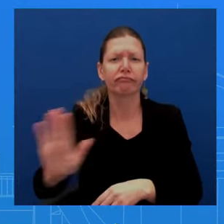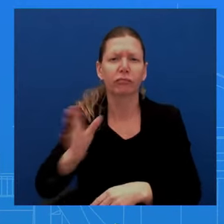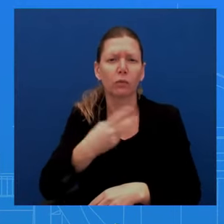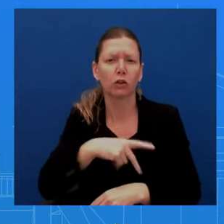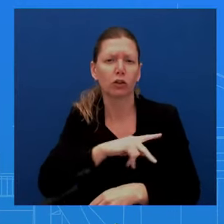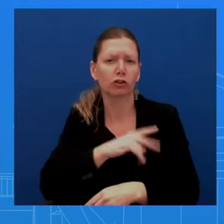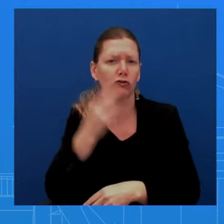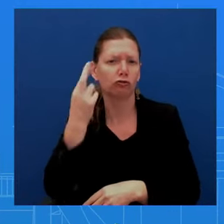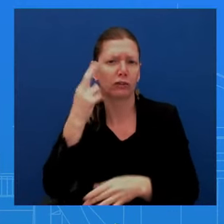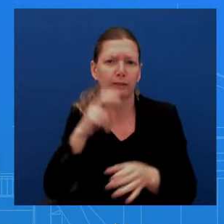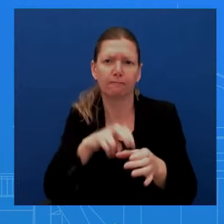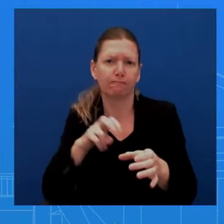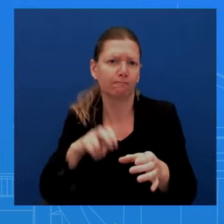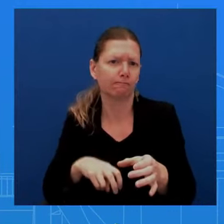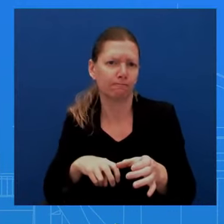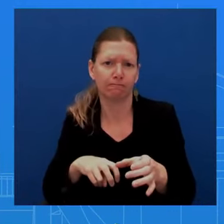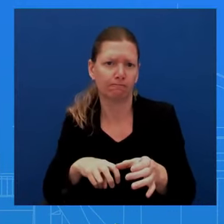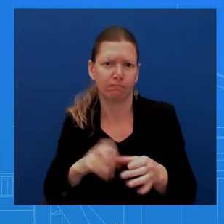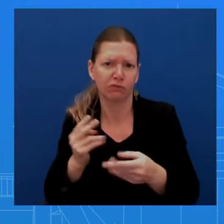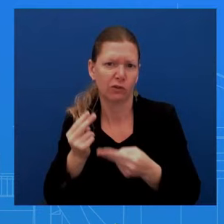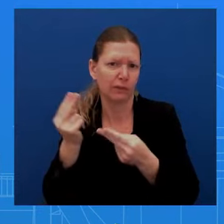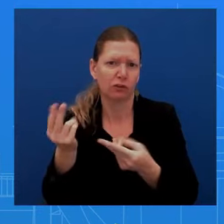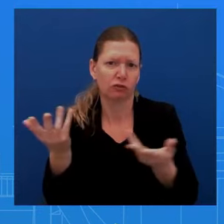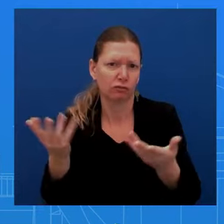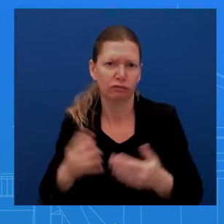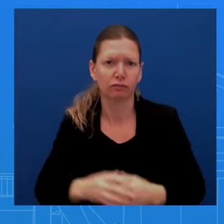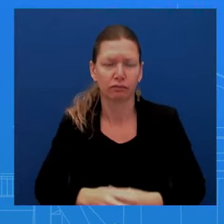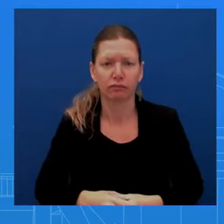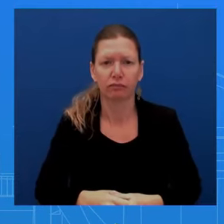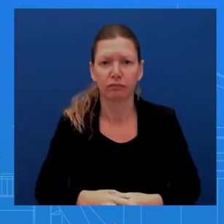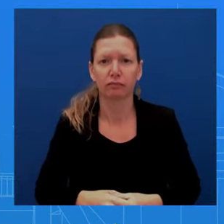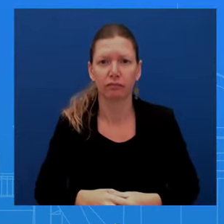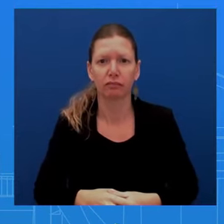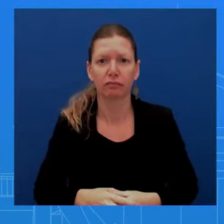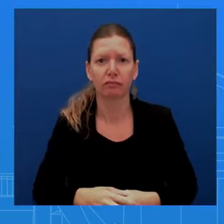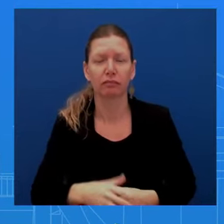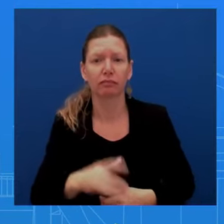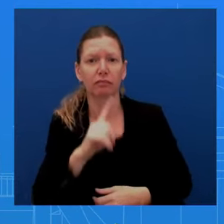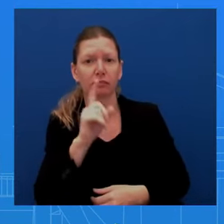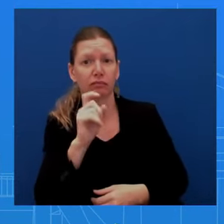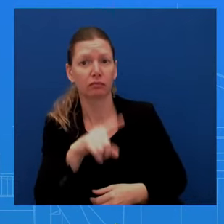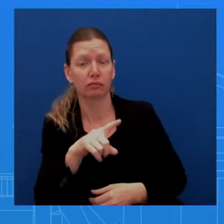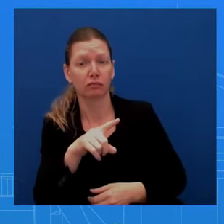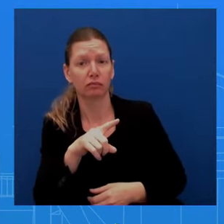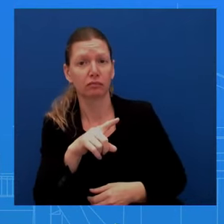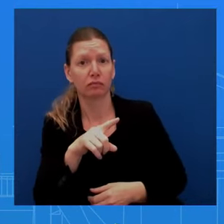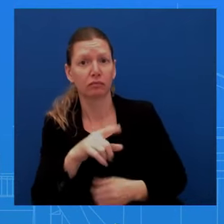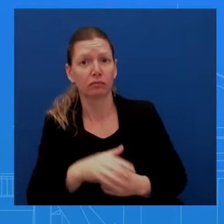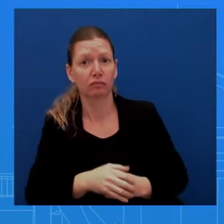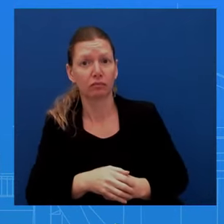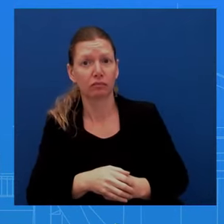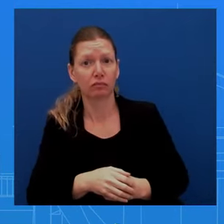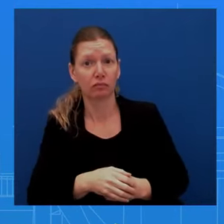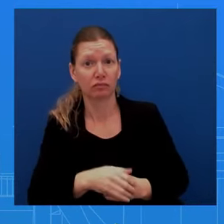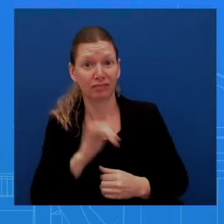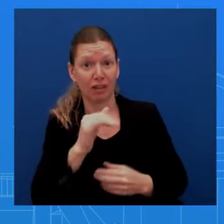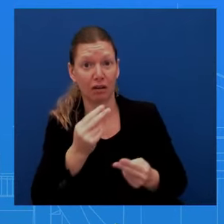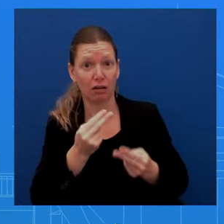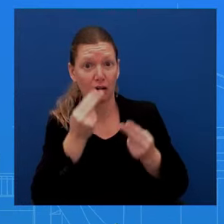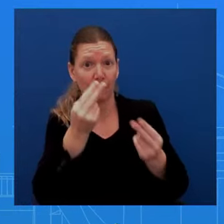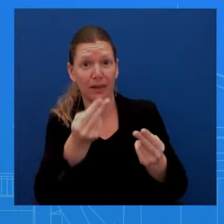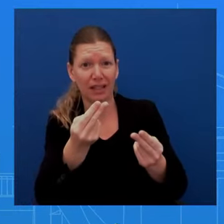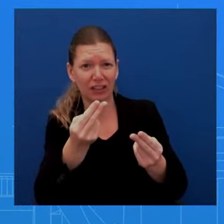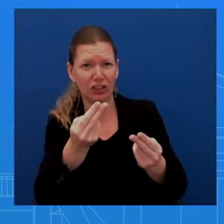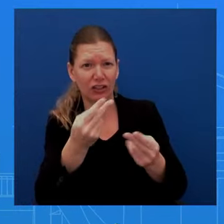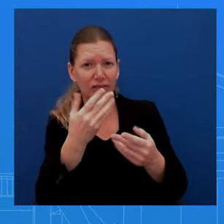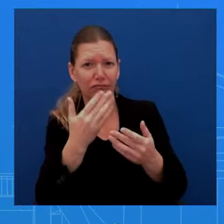nomination or step away from their nomination. White House concern that the pace of confirmation appears to be slowing, especially after the two sort of rapid pace years that